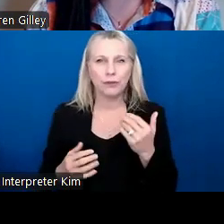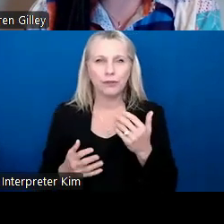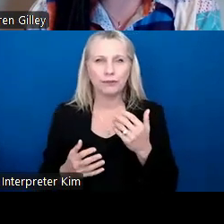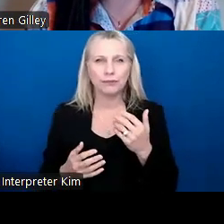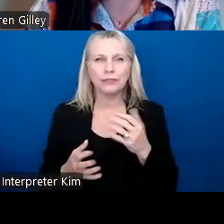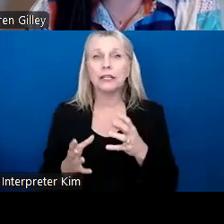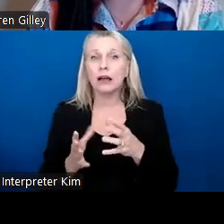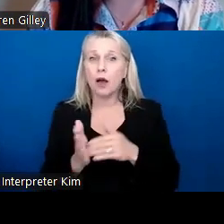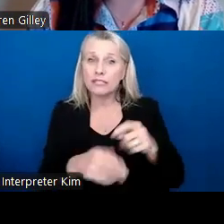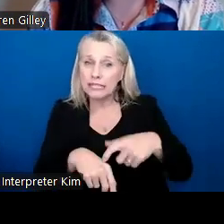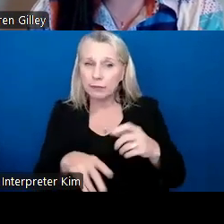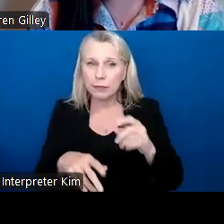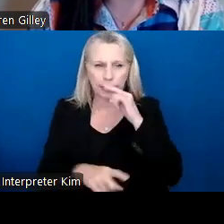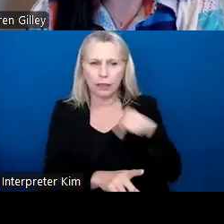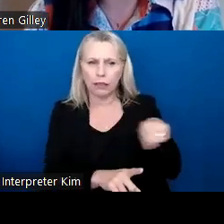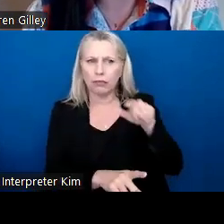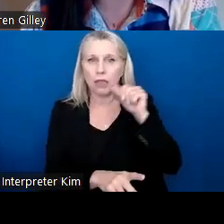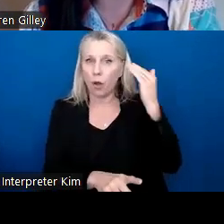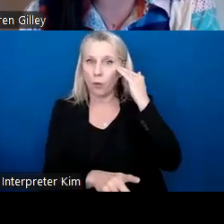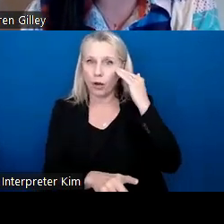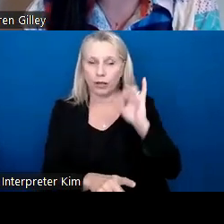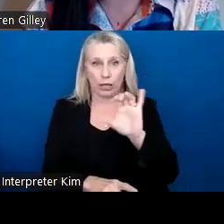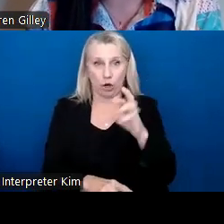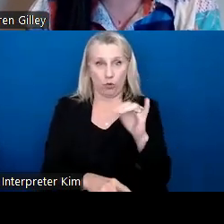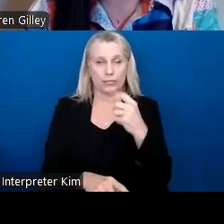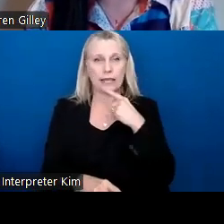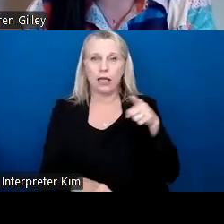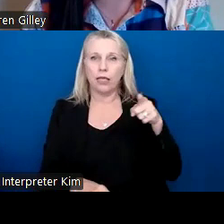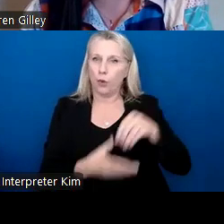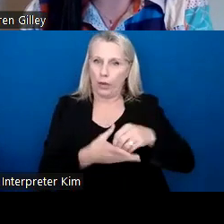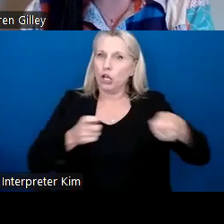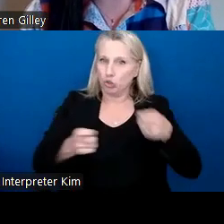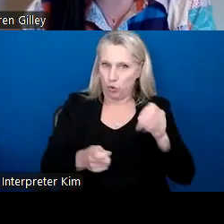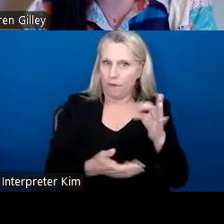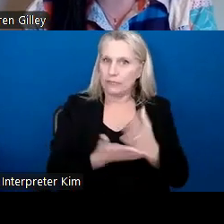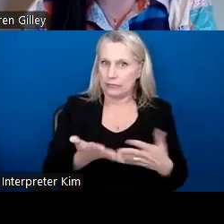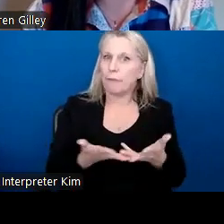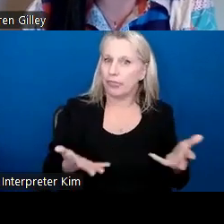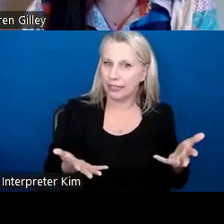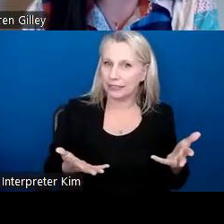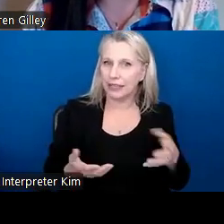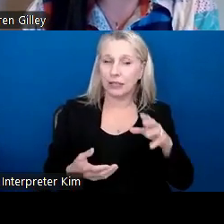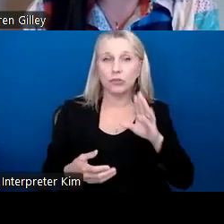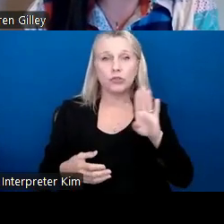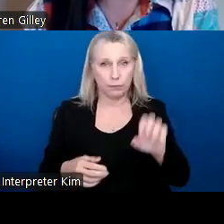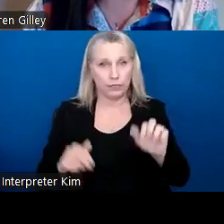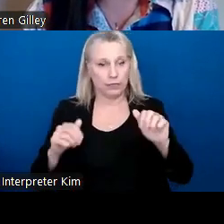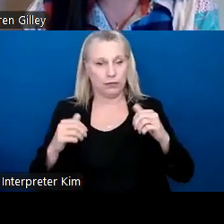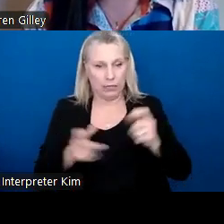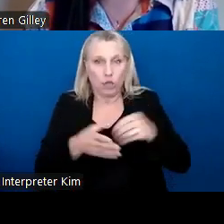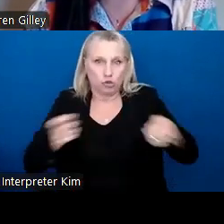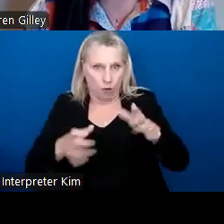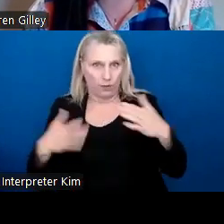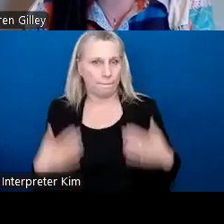a lot of times kids aren't really aware that like Chris was saying, they're in control of some things and that they should be in control of their bodies.